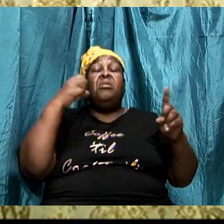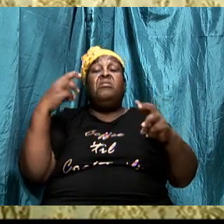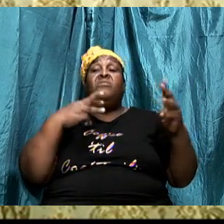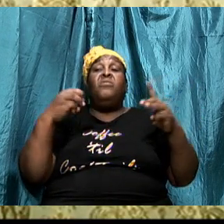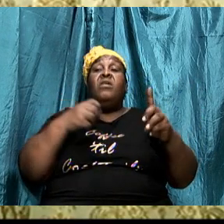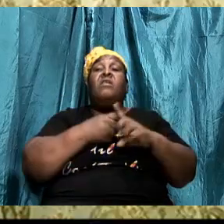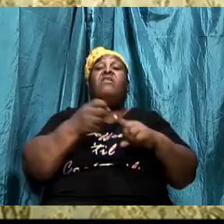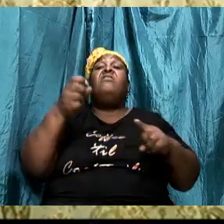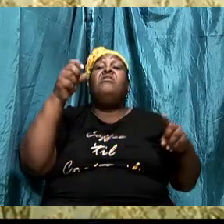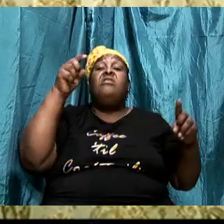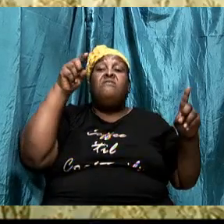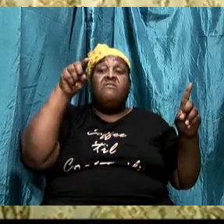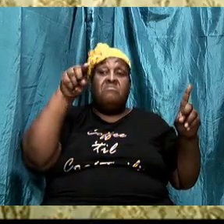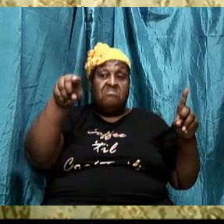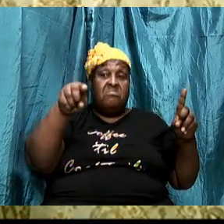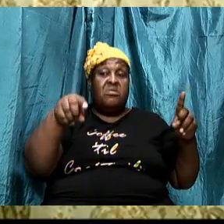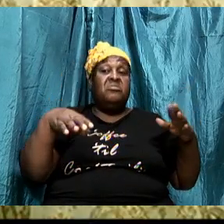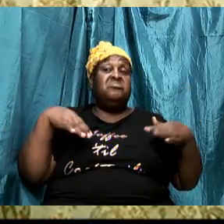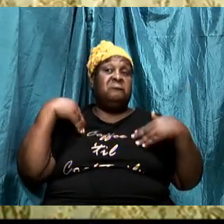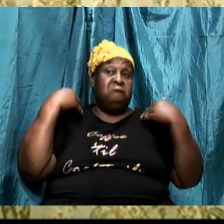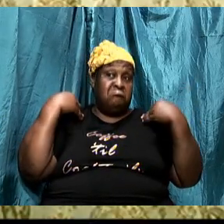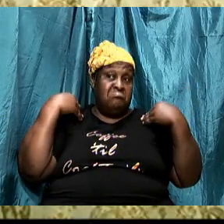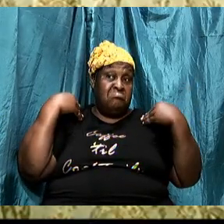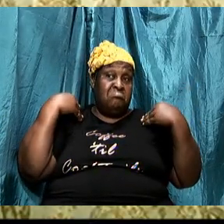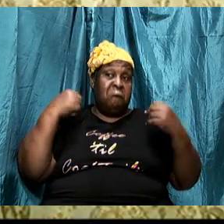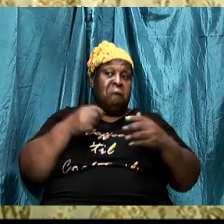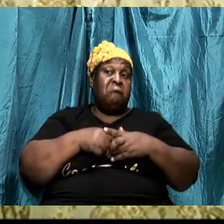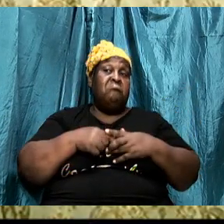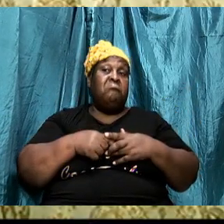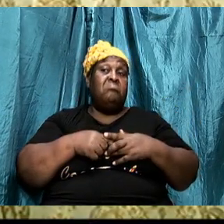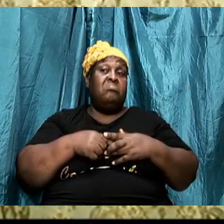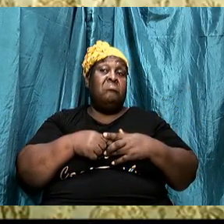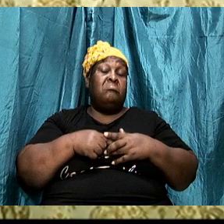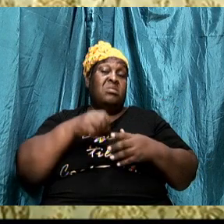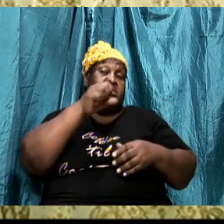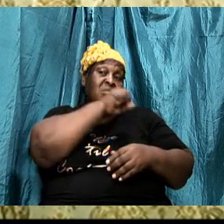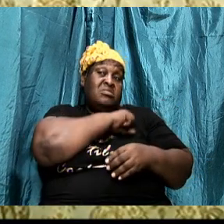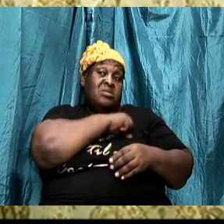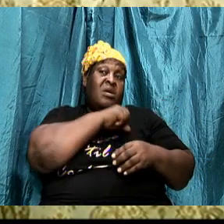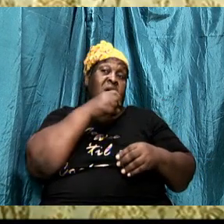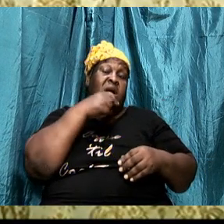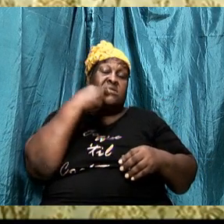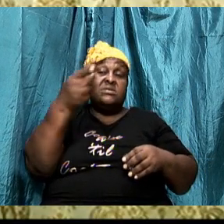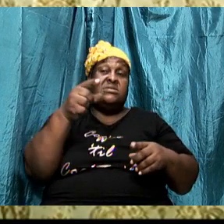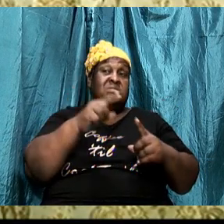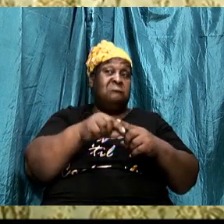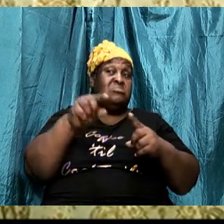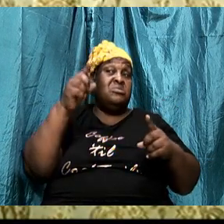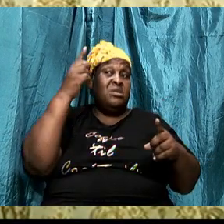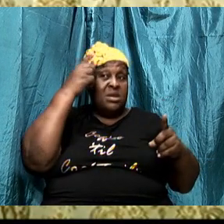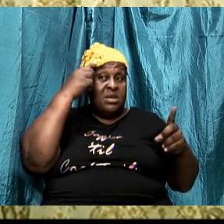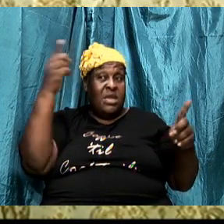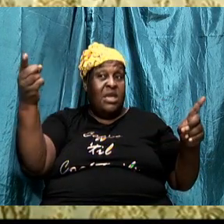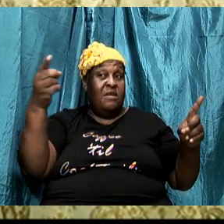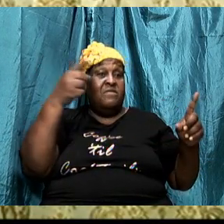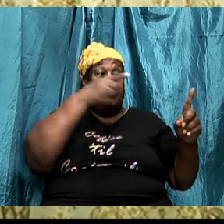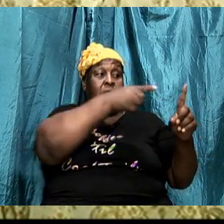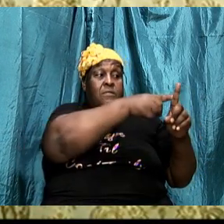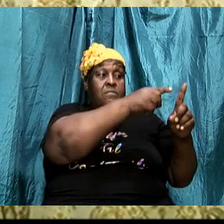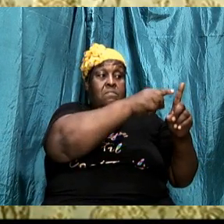Saul said to David, you are not able. You see, if David